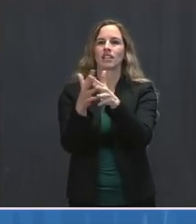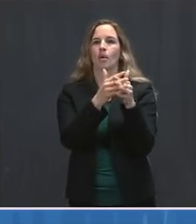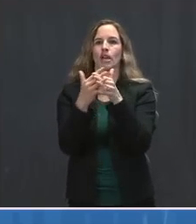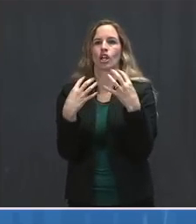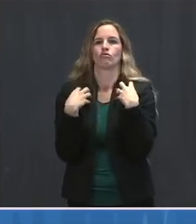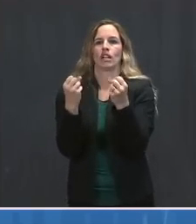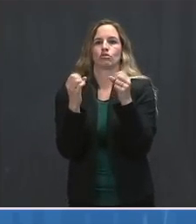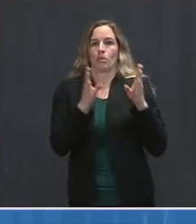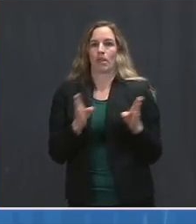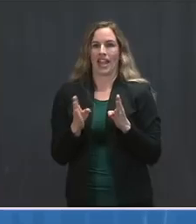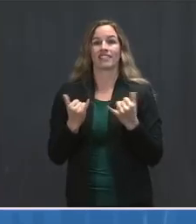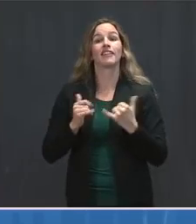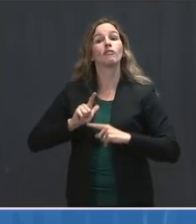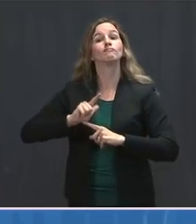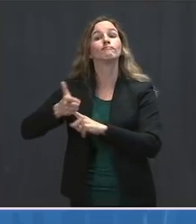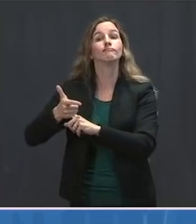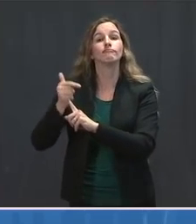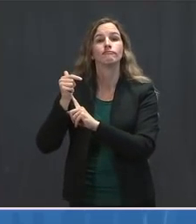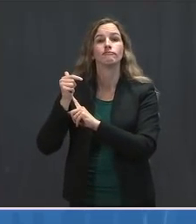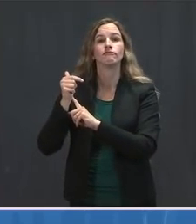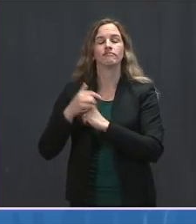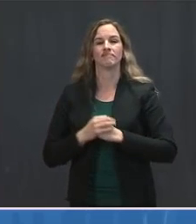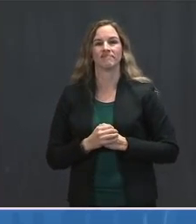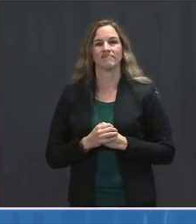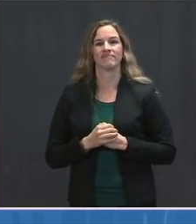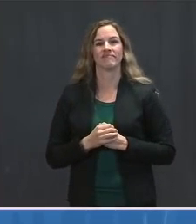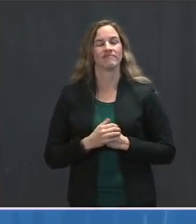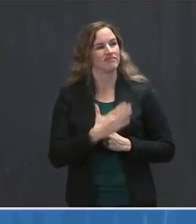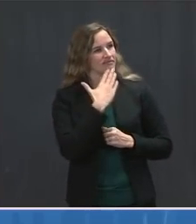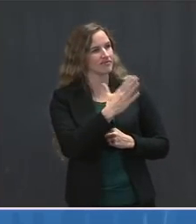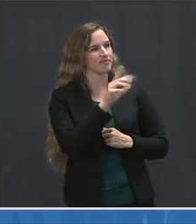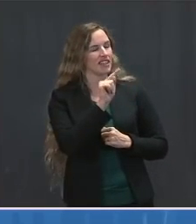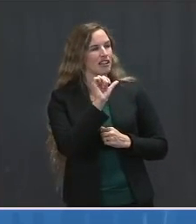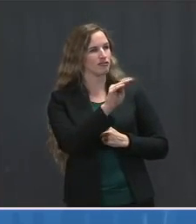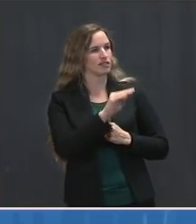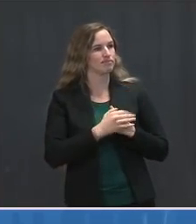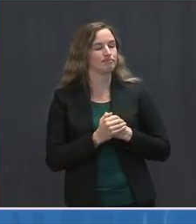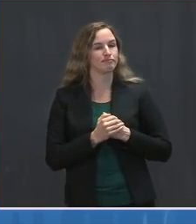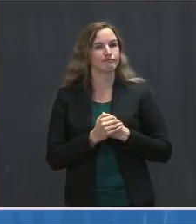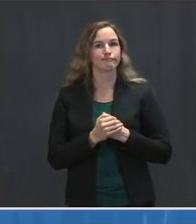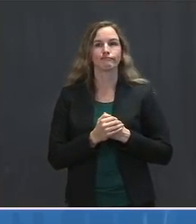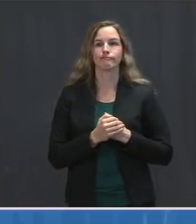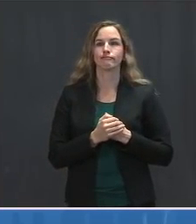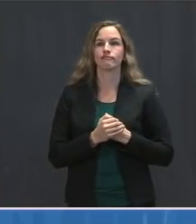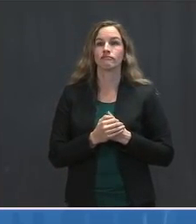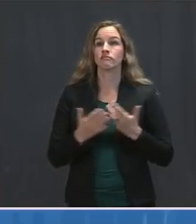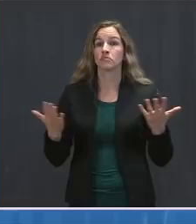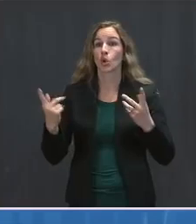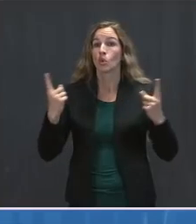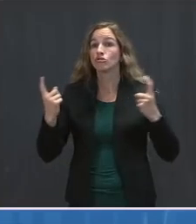I'll turn it back over to Andy. Mr. Thank you, Tim. So why don't we go to some questions?